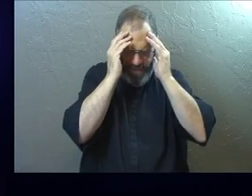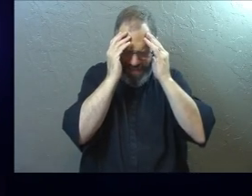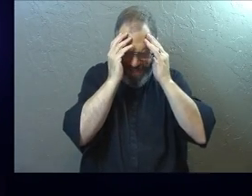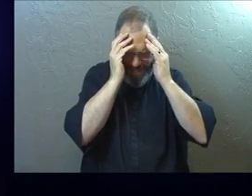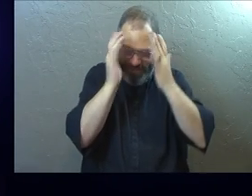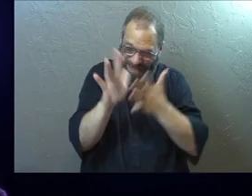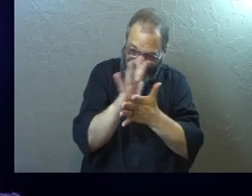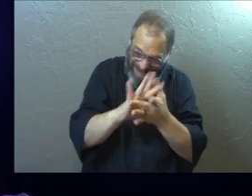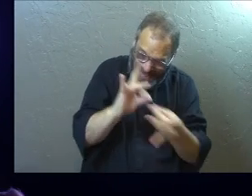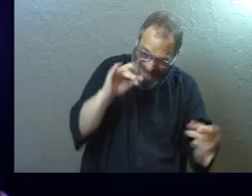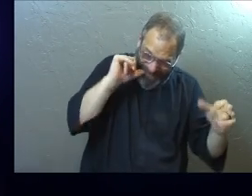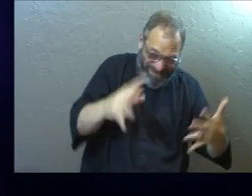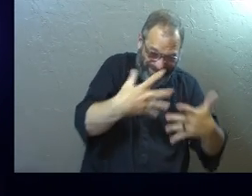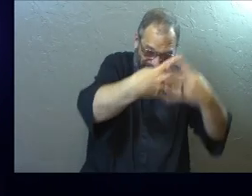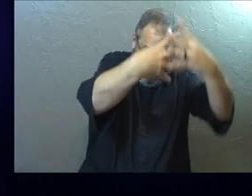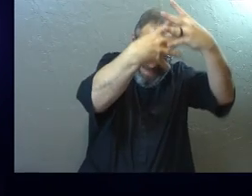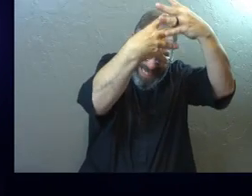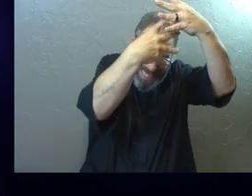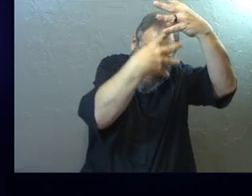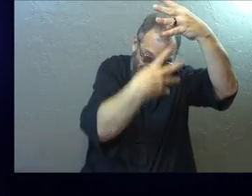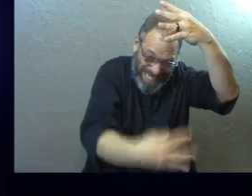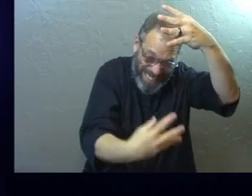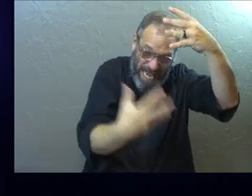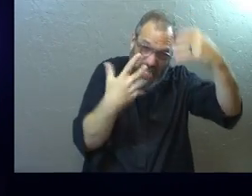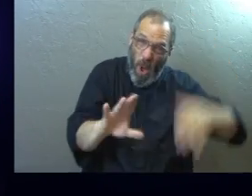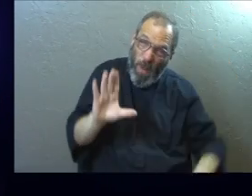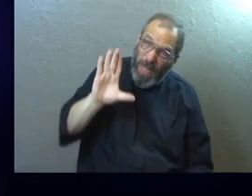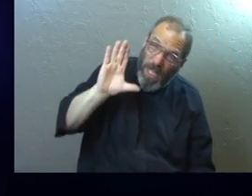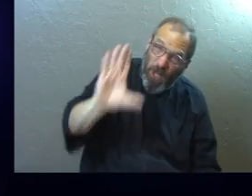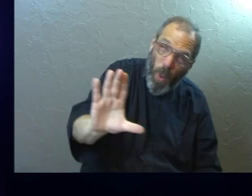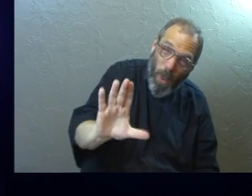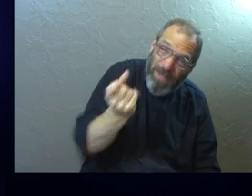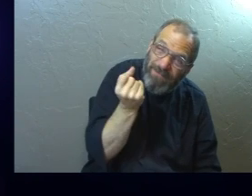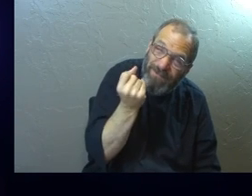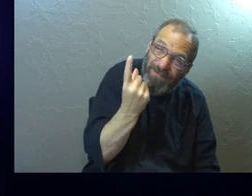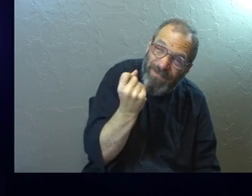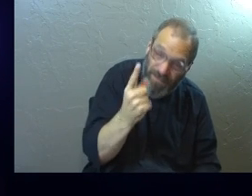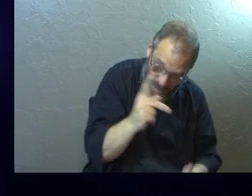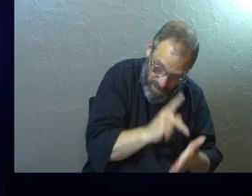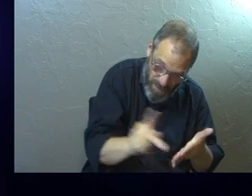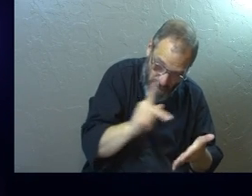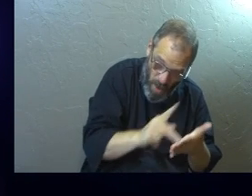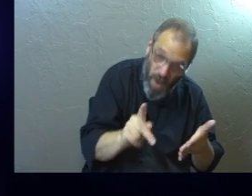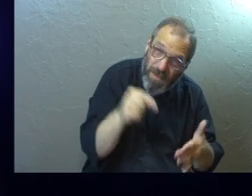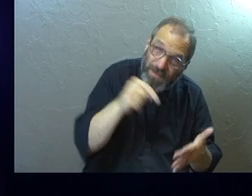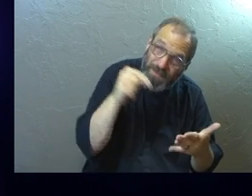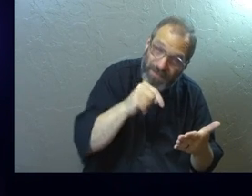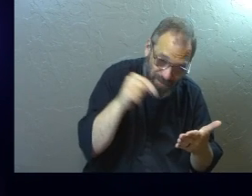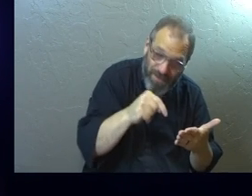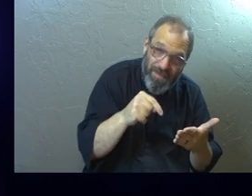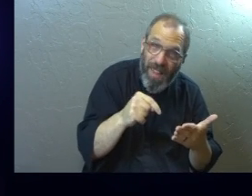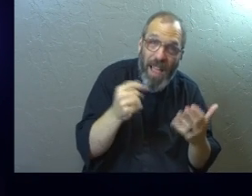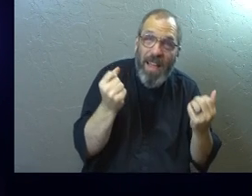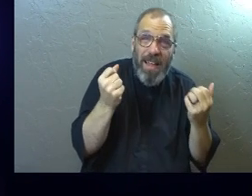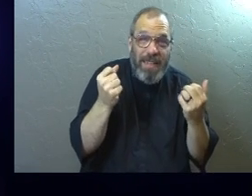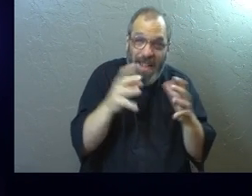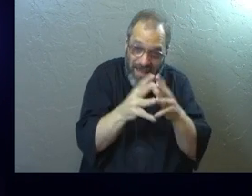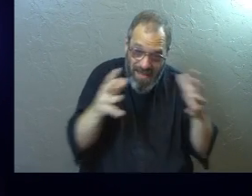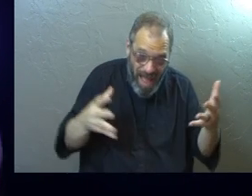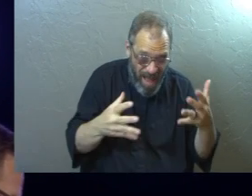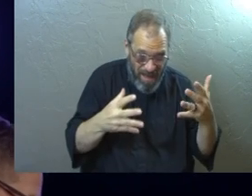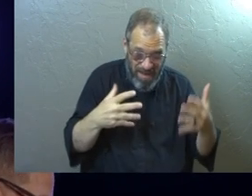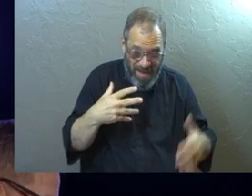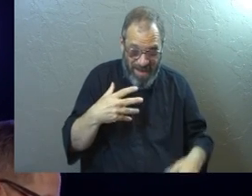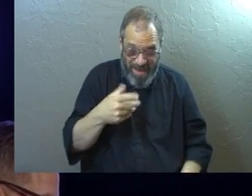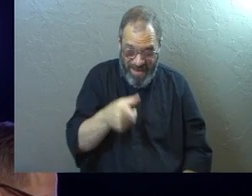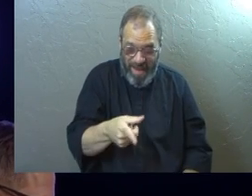Every spiritual blessing is already yours. Do you see what Paul's saying? There's a lot to say.